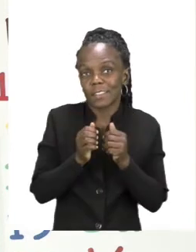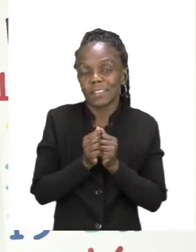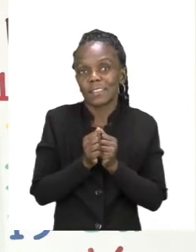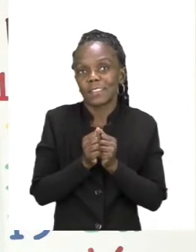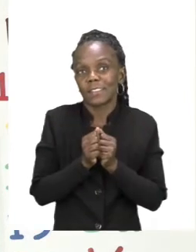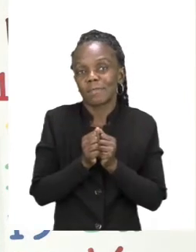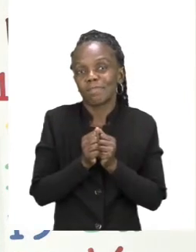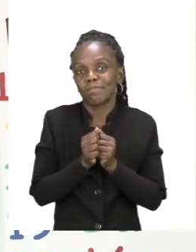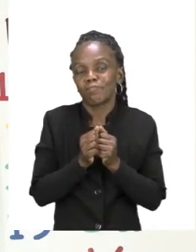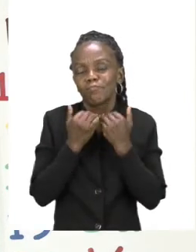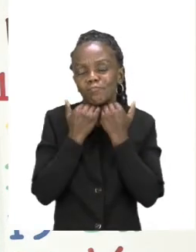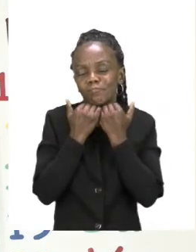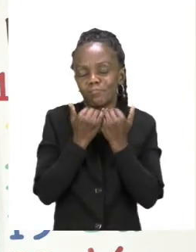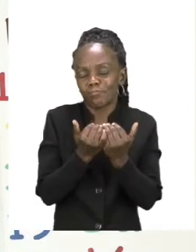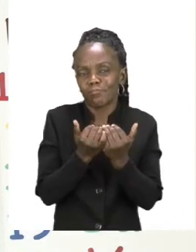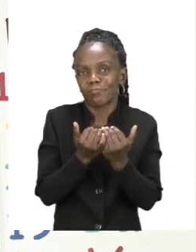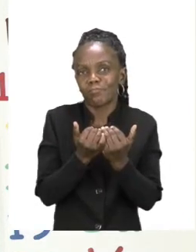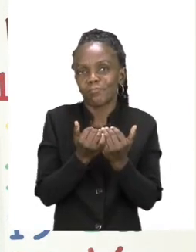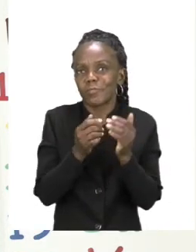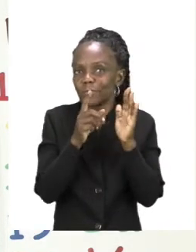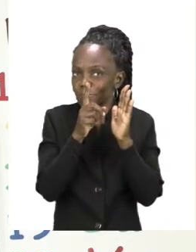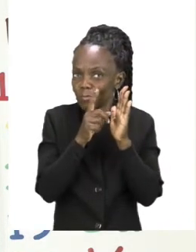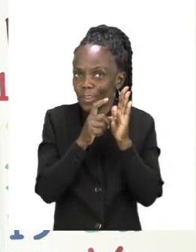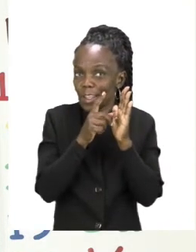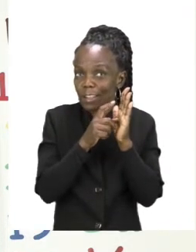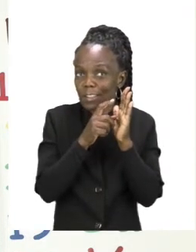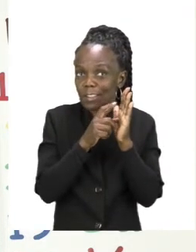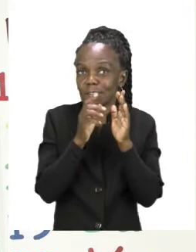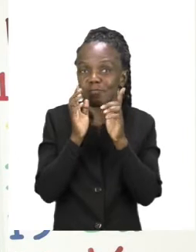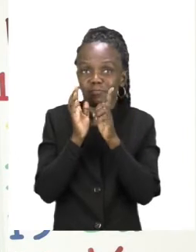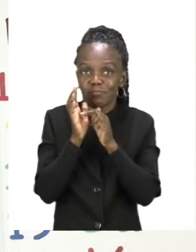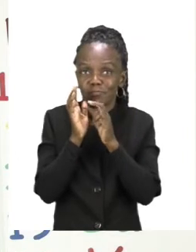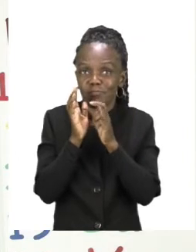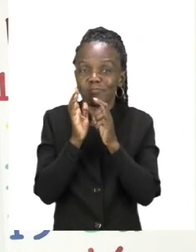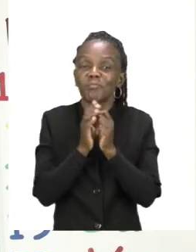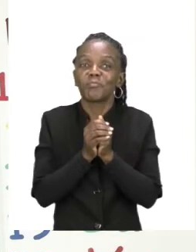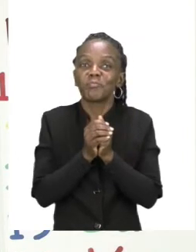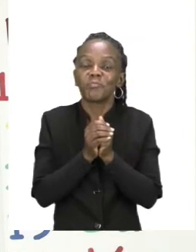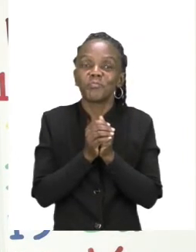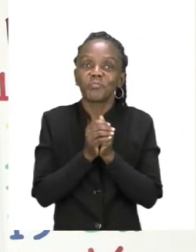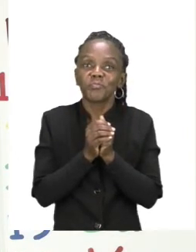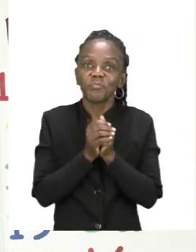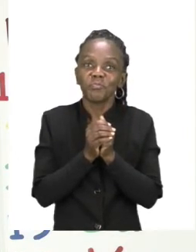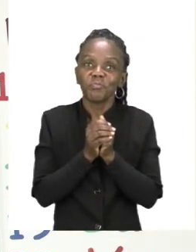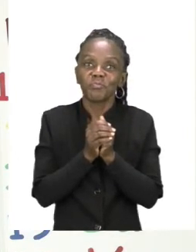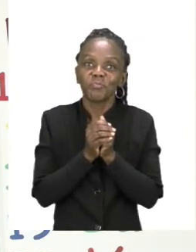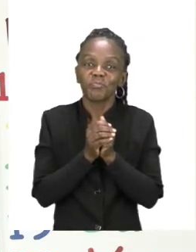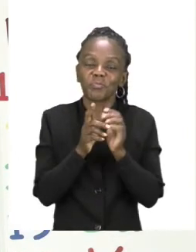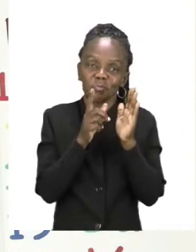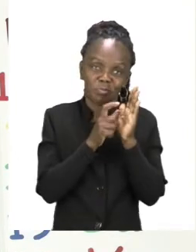it's important for us to sanitize. So please take your